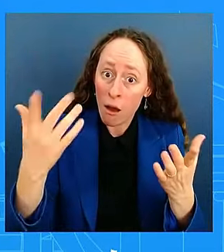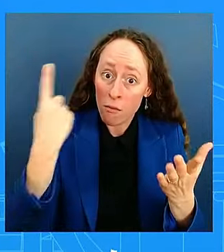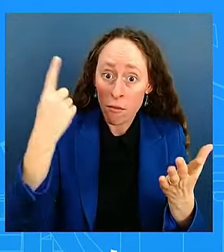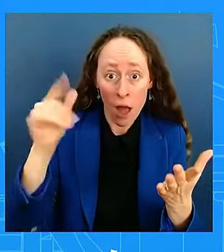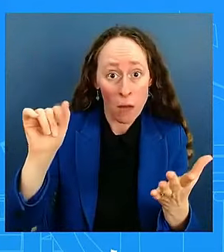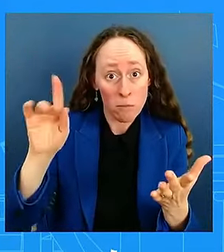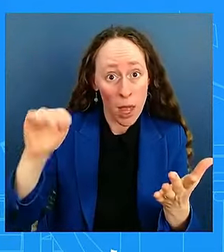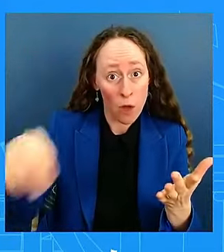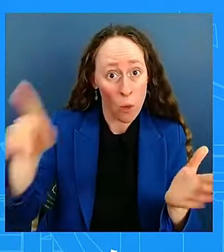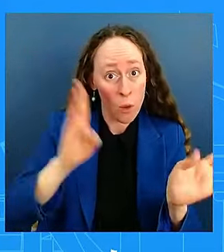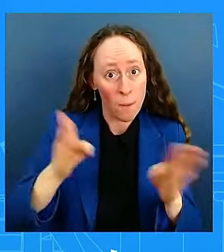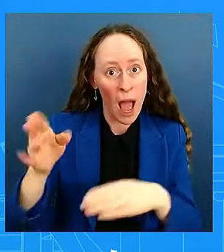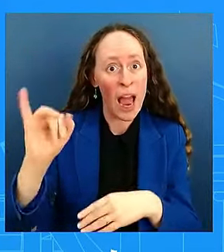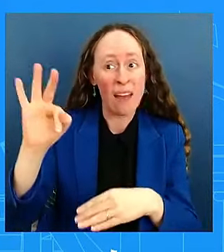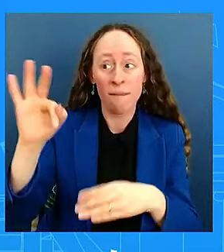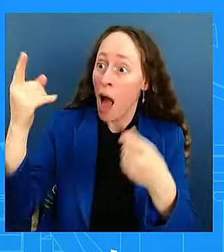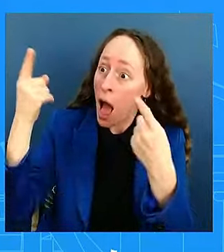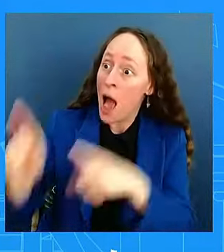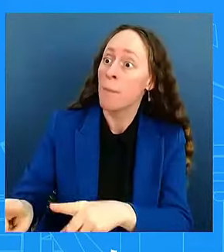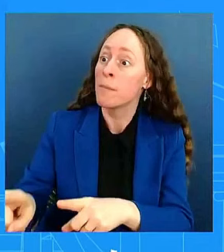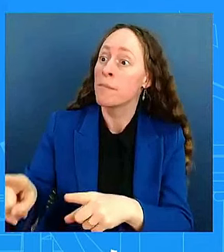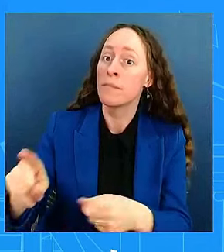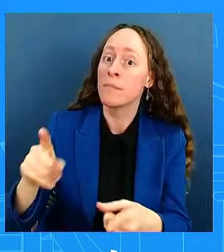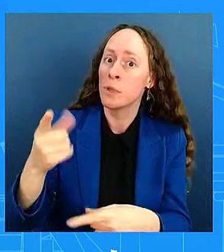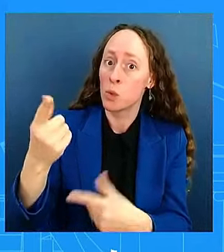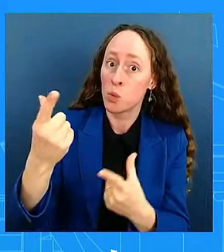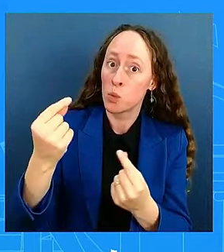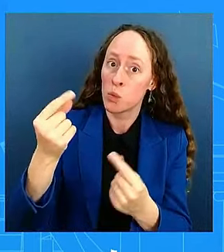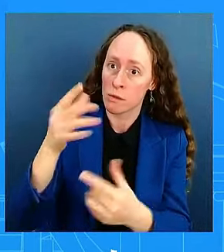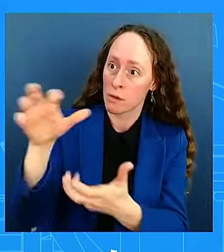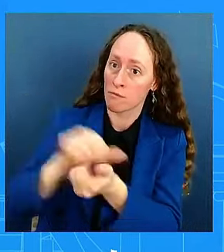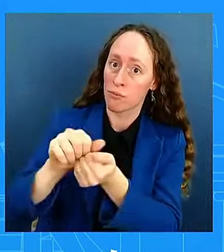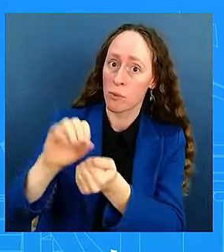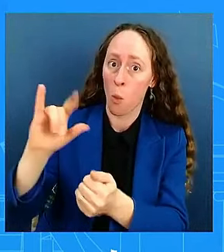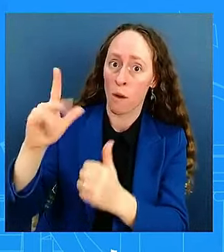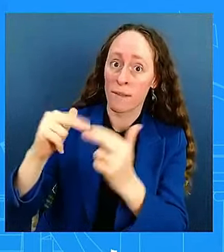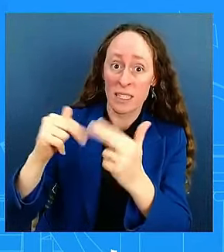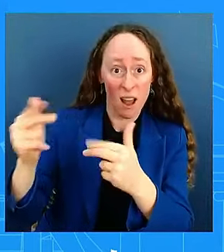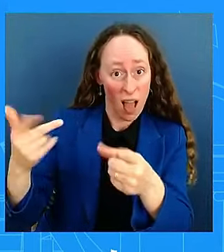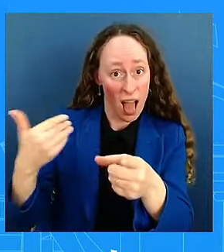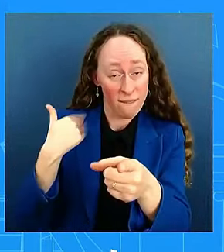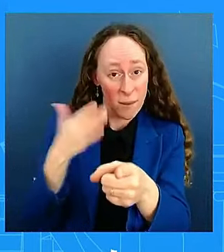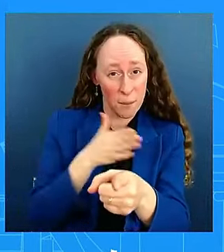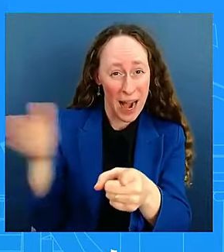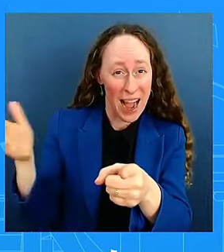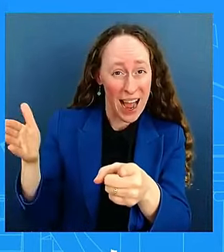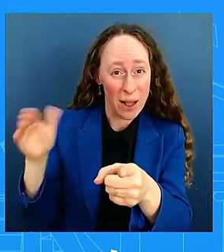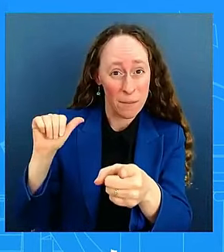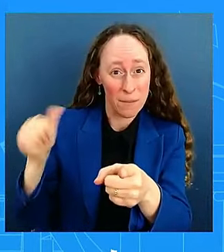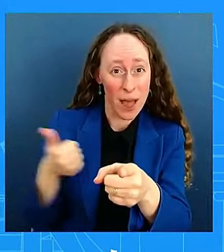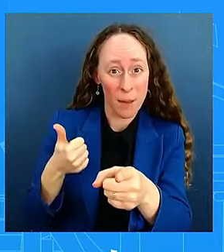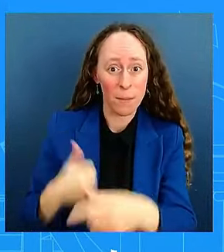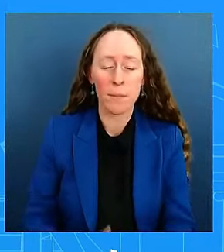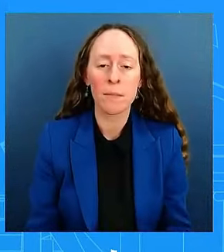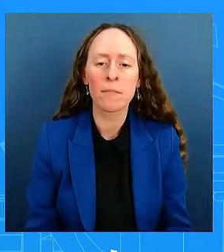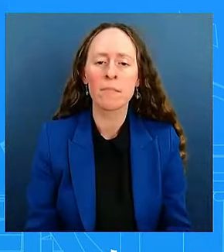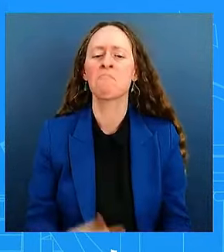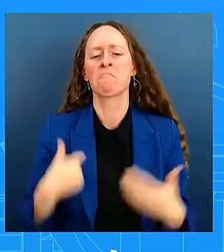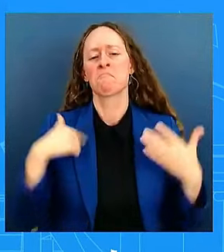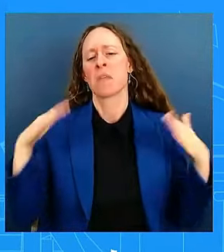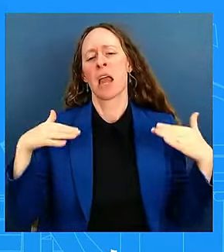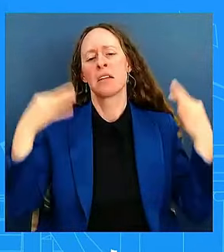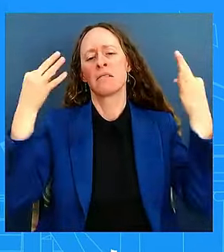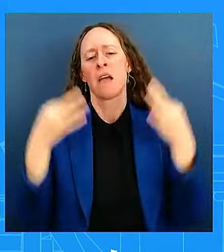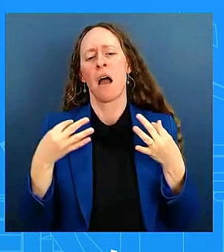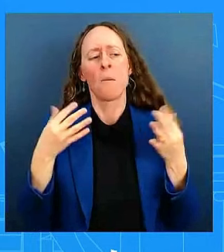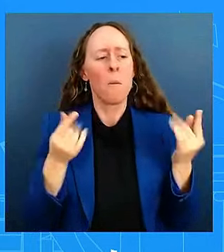speculate. They're still, I'm telling you, they're still haven't decided, uh, what their next steps are going to be. So that's what I'm saying to you.